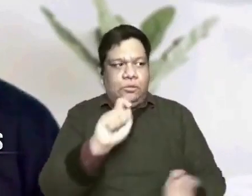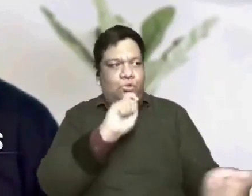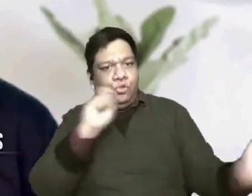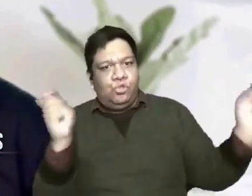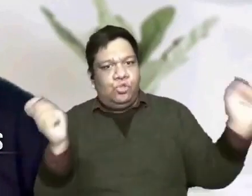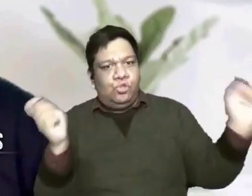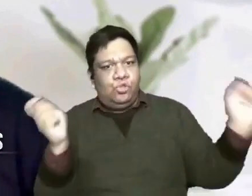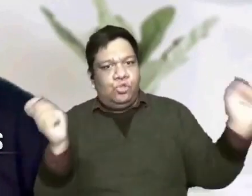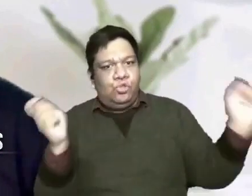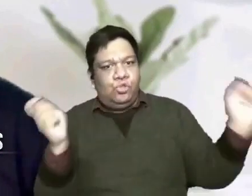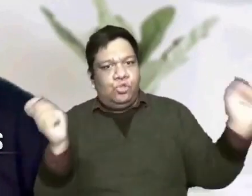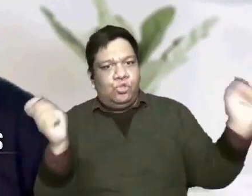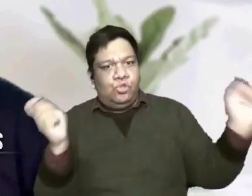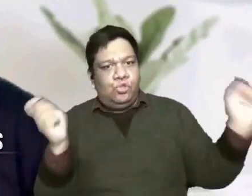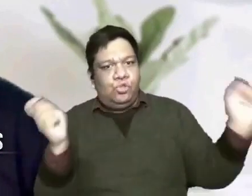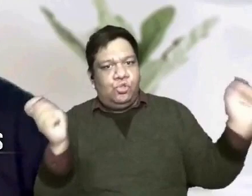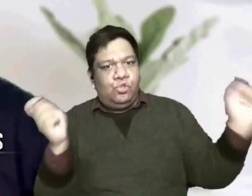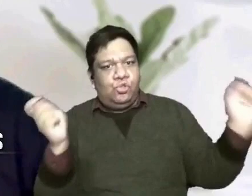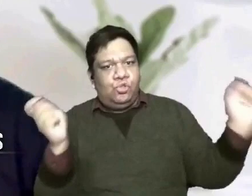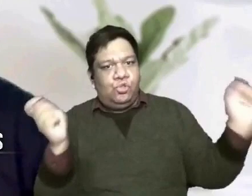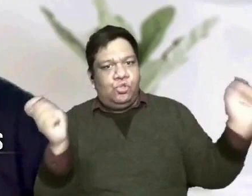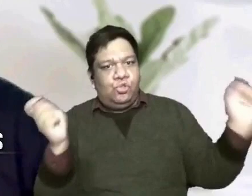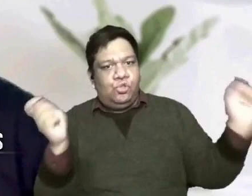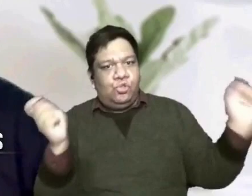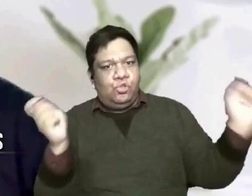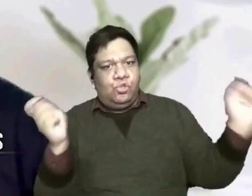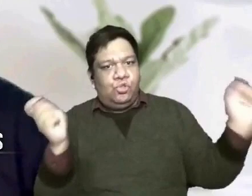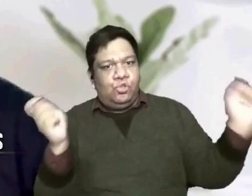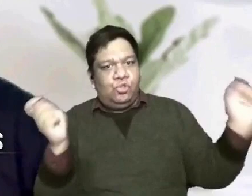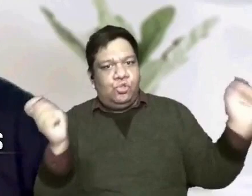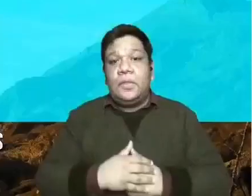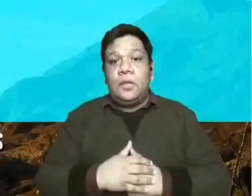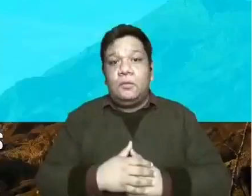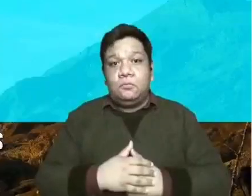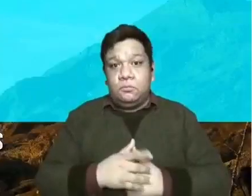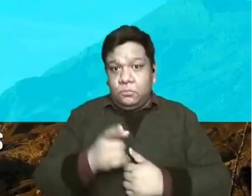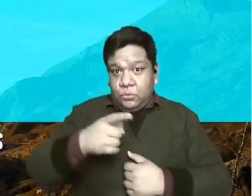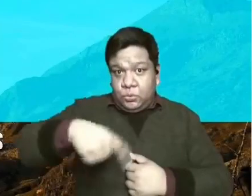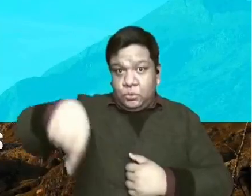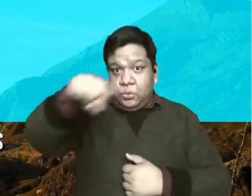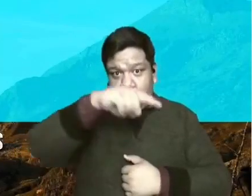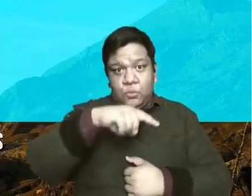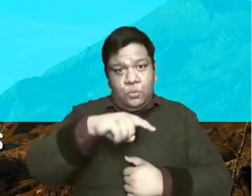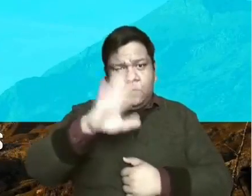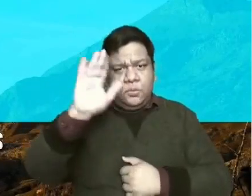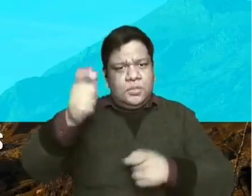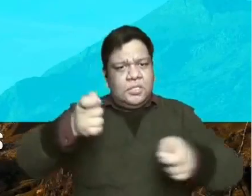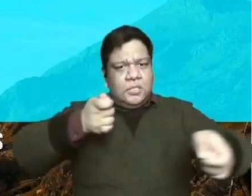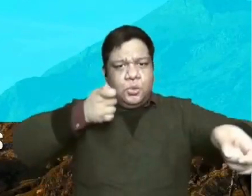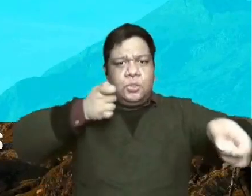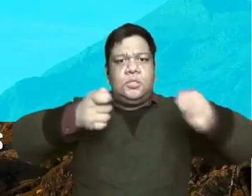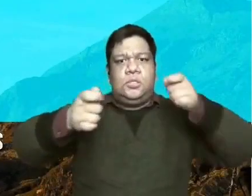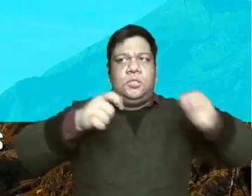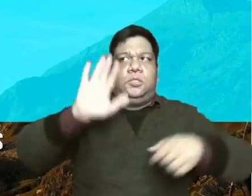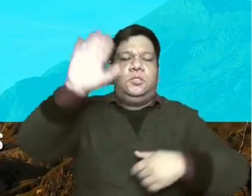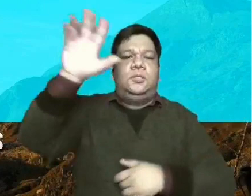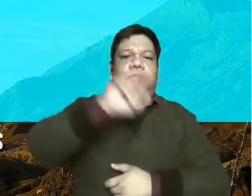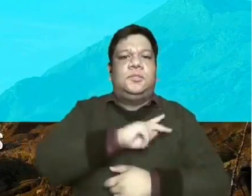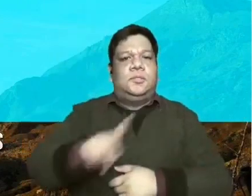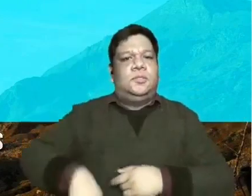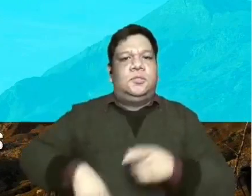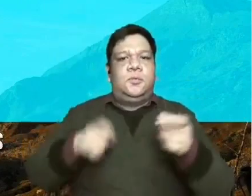ito and this is our promise that you will reign in the kingdom of God